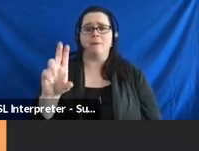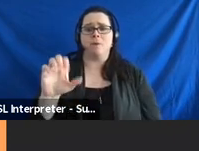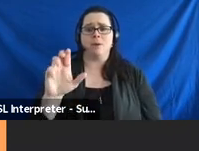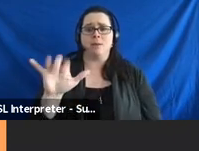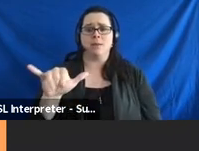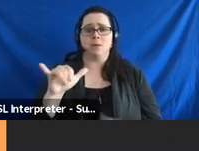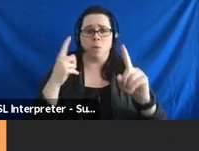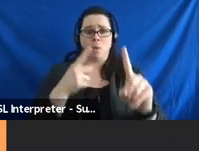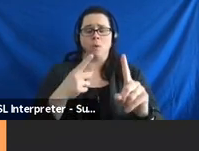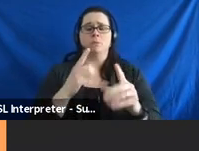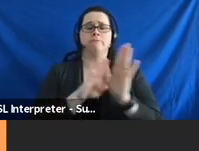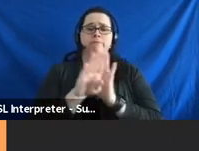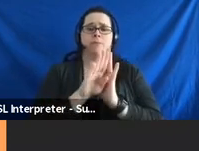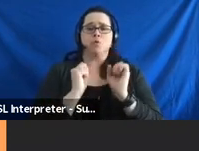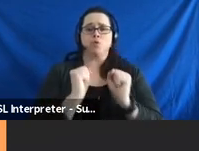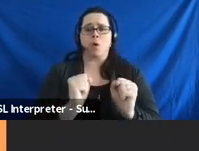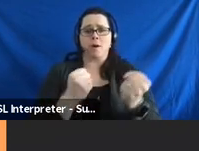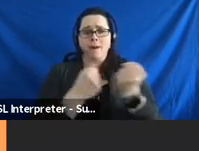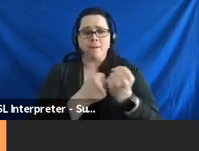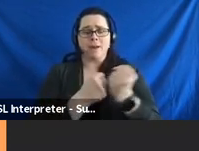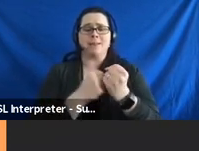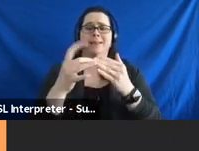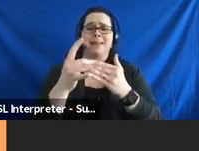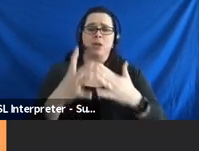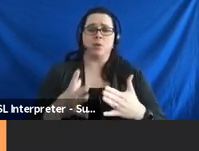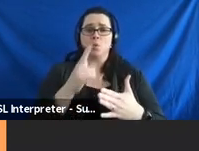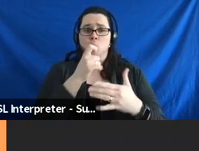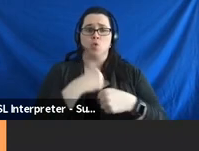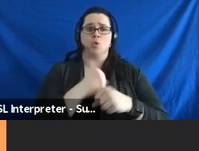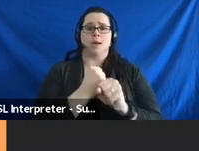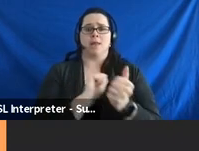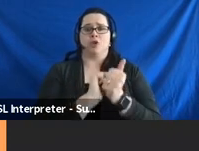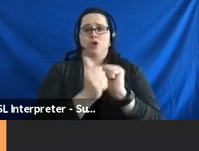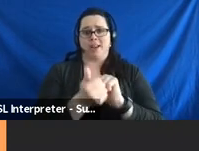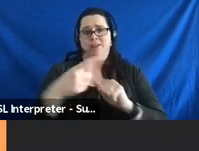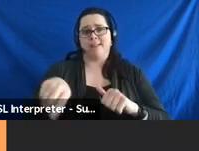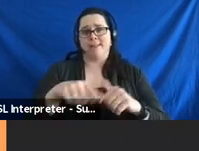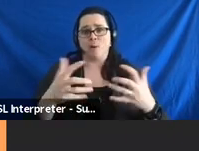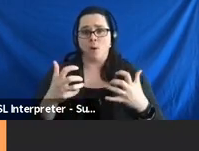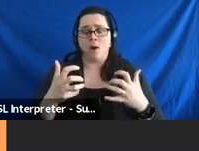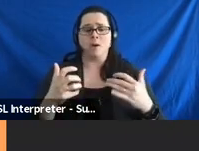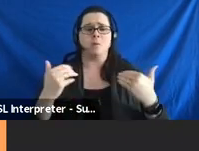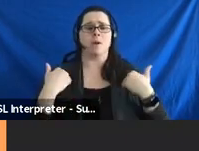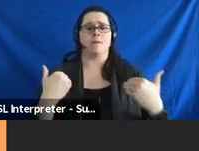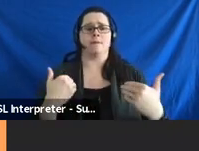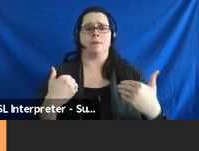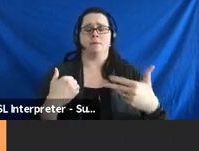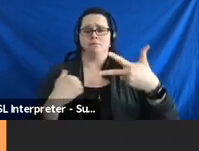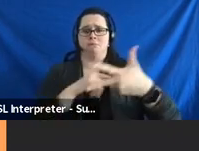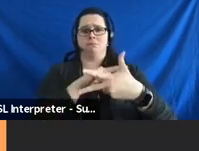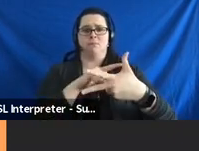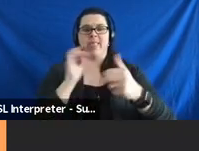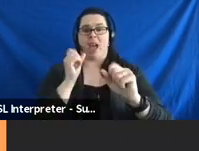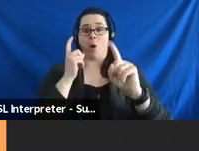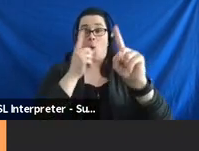is to develop strong advocates and leaders who create the change that they want. We have three objectives under